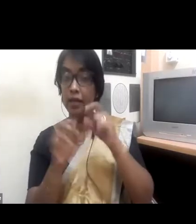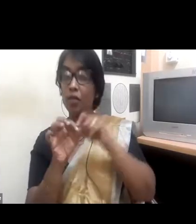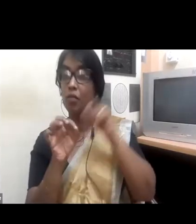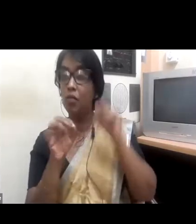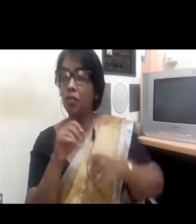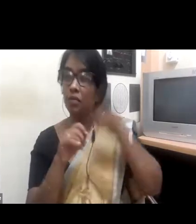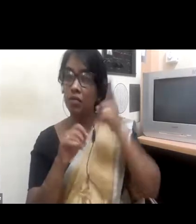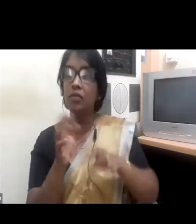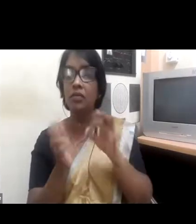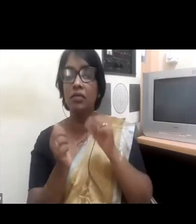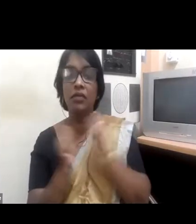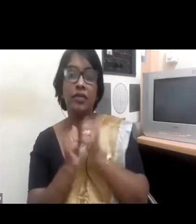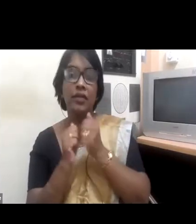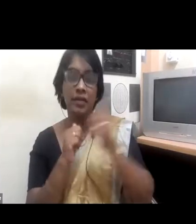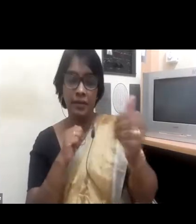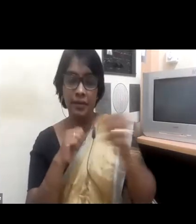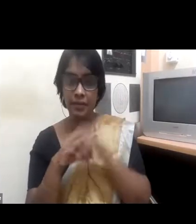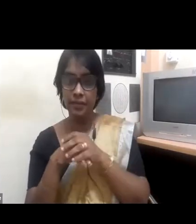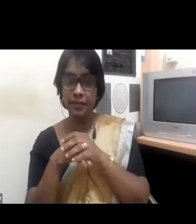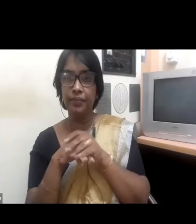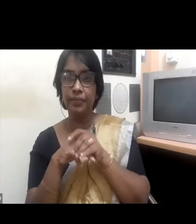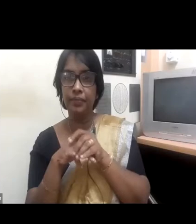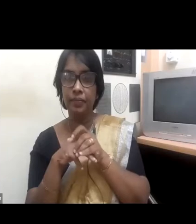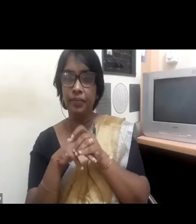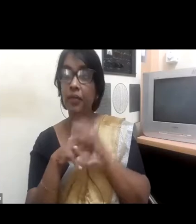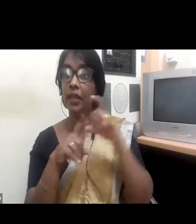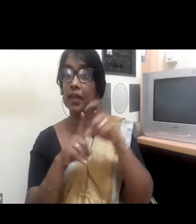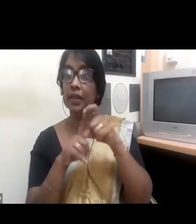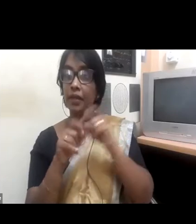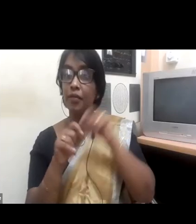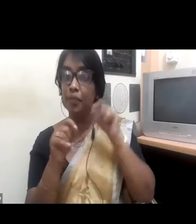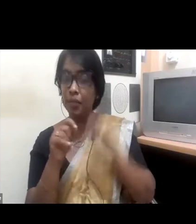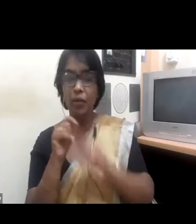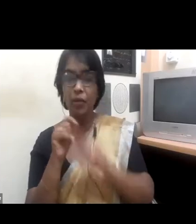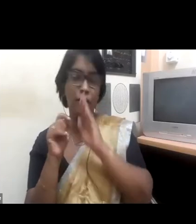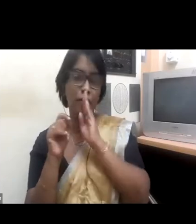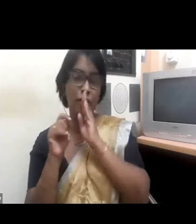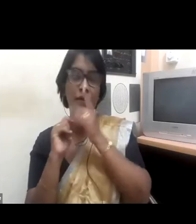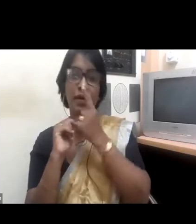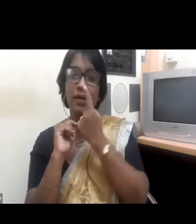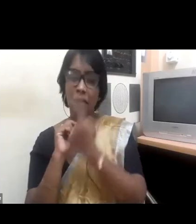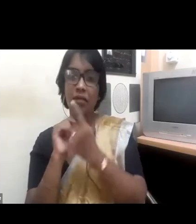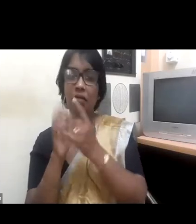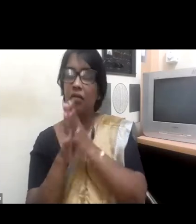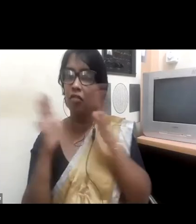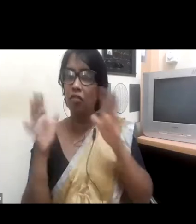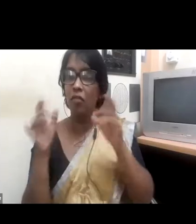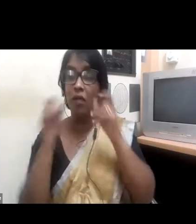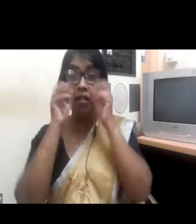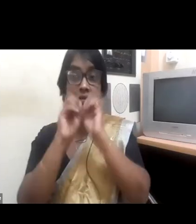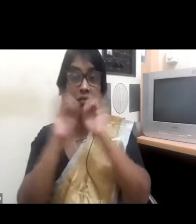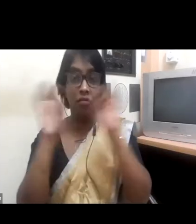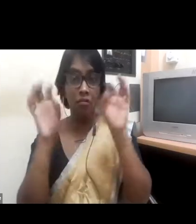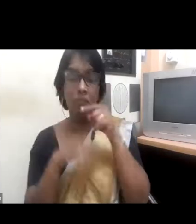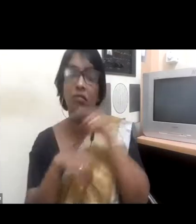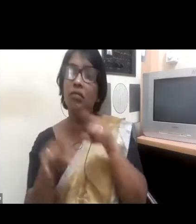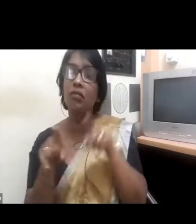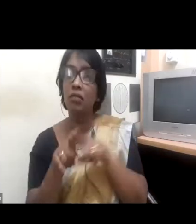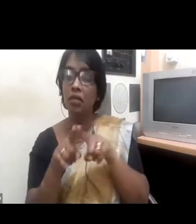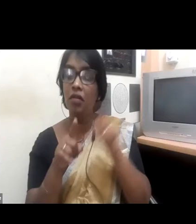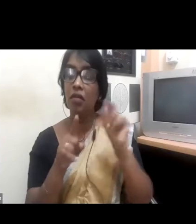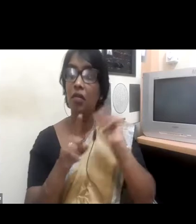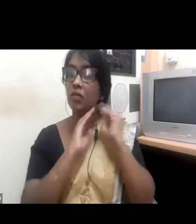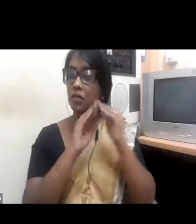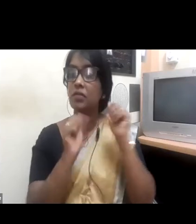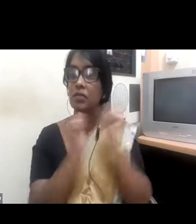that extensive knowledge about the business of the organization and the business environment,